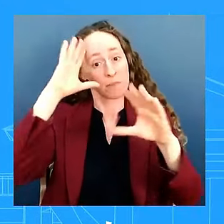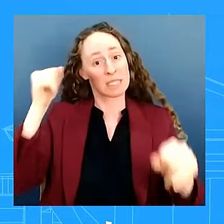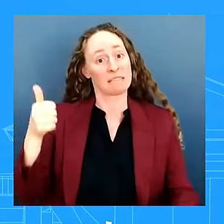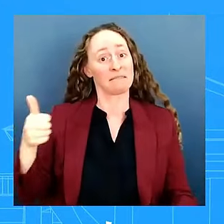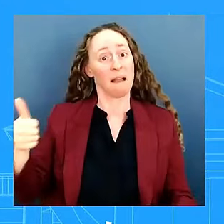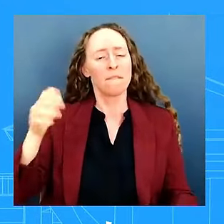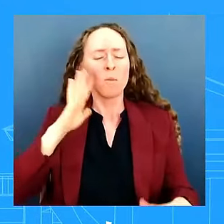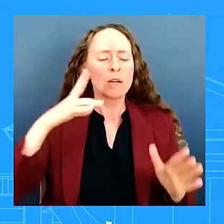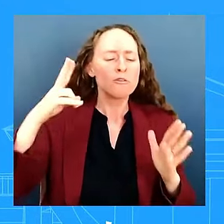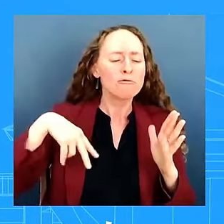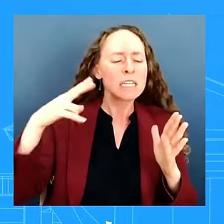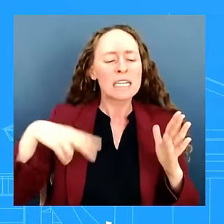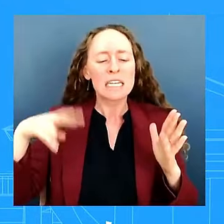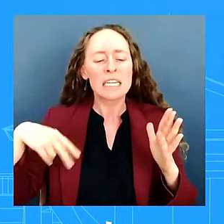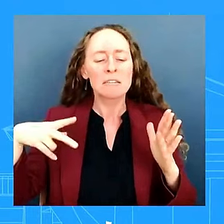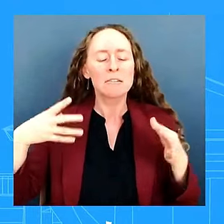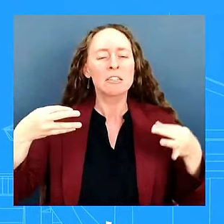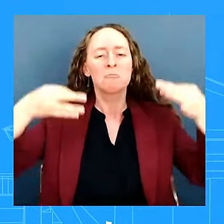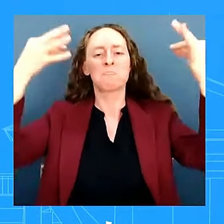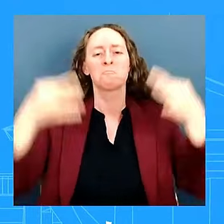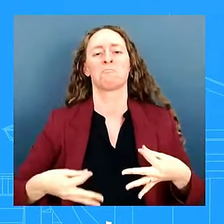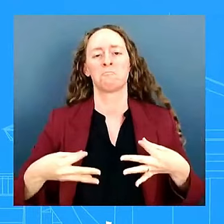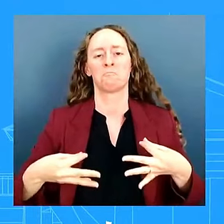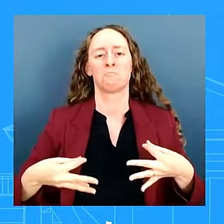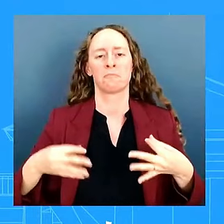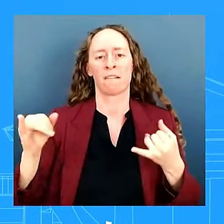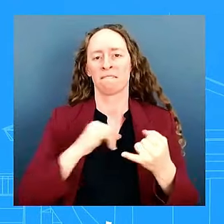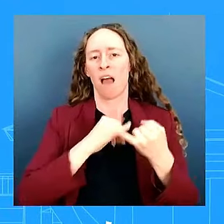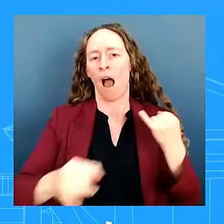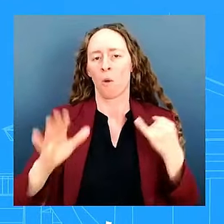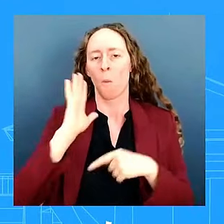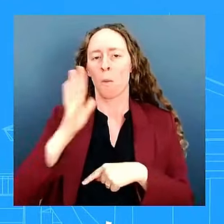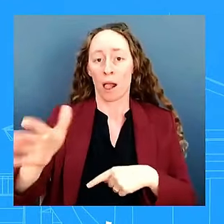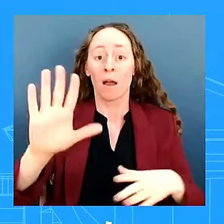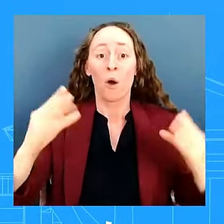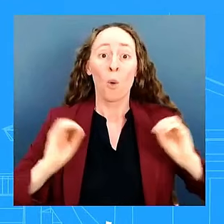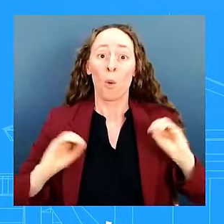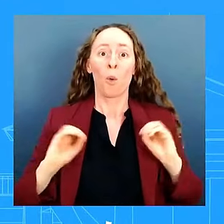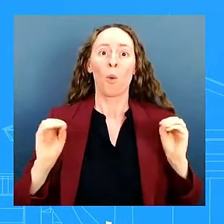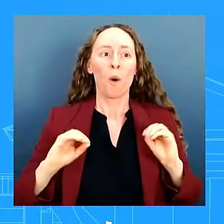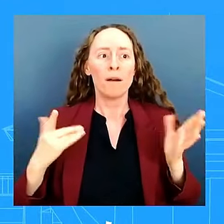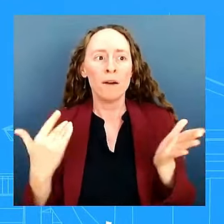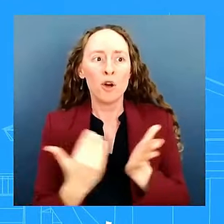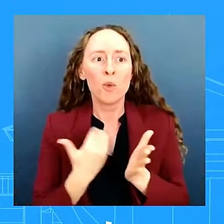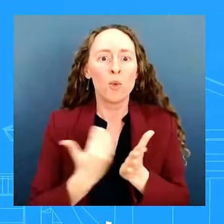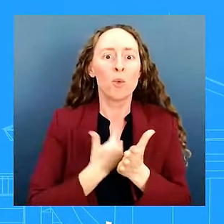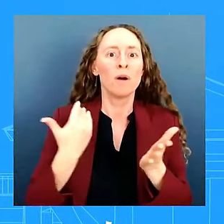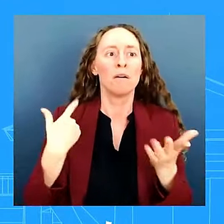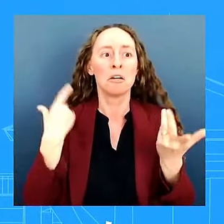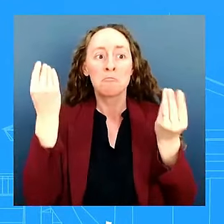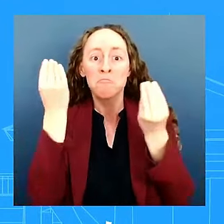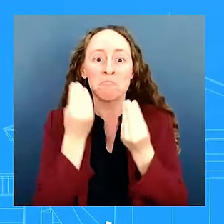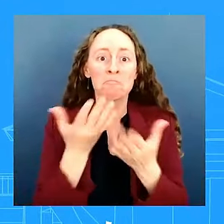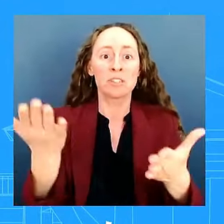don't have anything to share there's there's no news to be made uh at this time um and the process continues